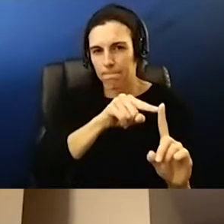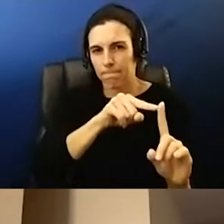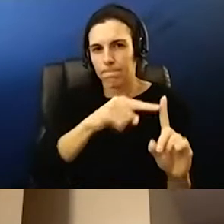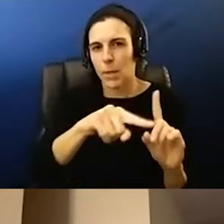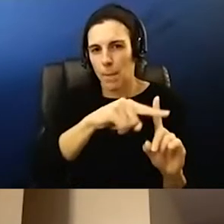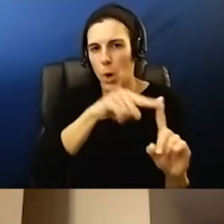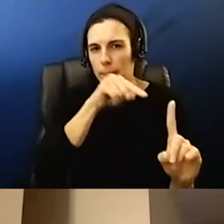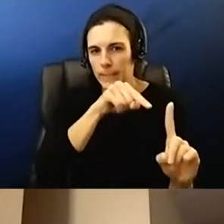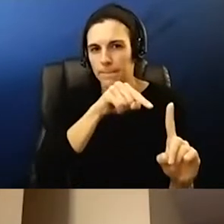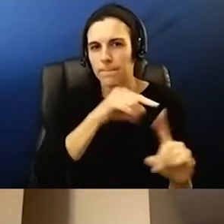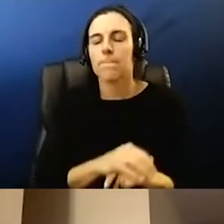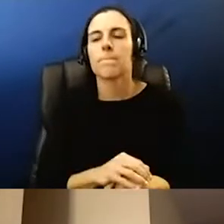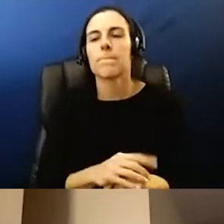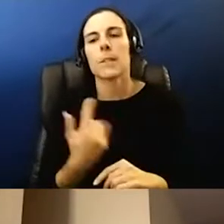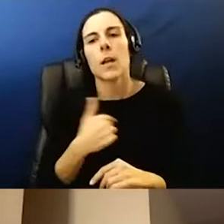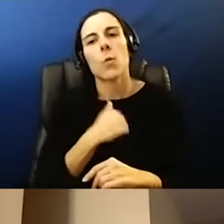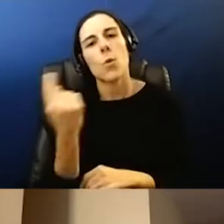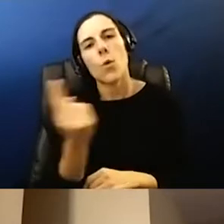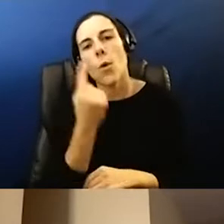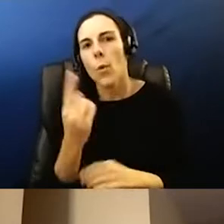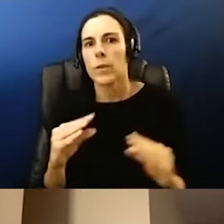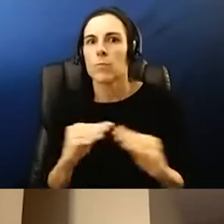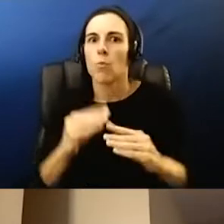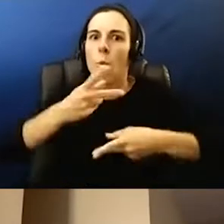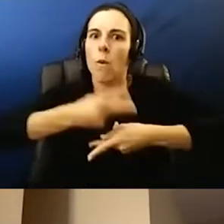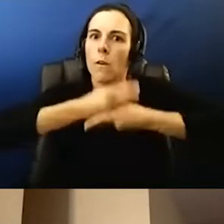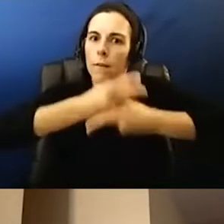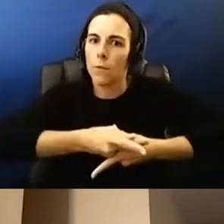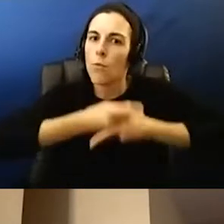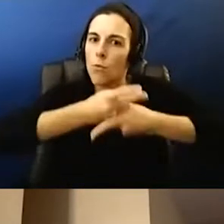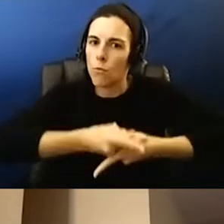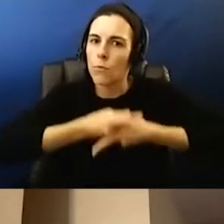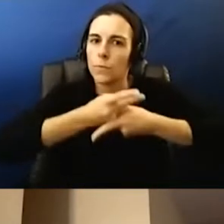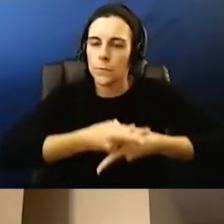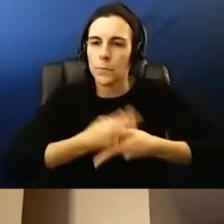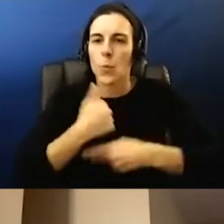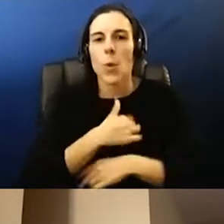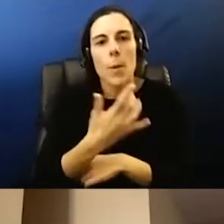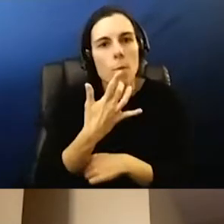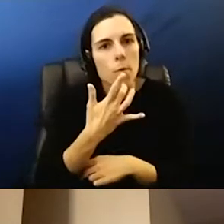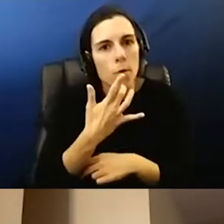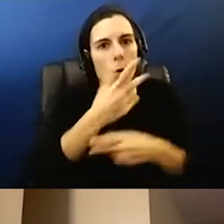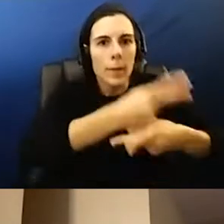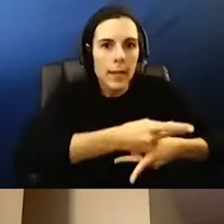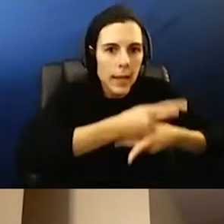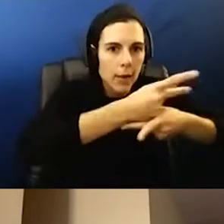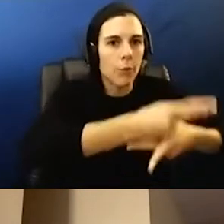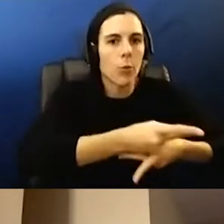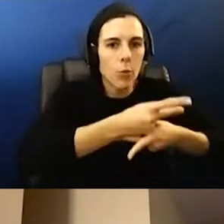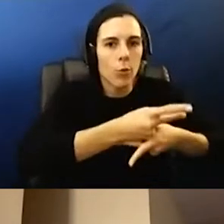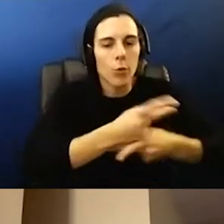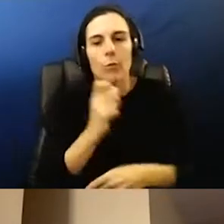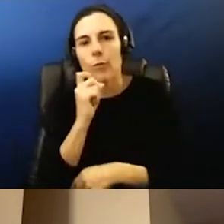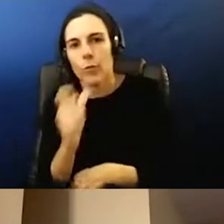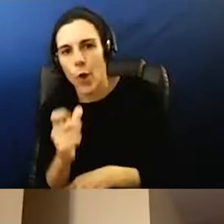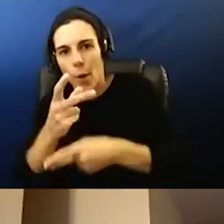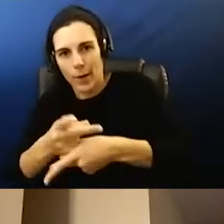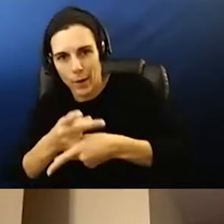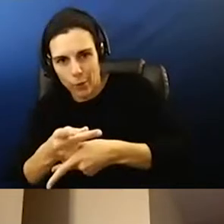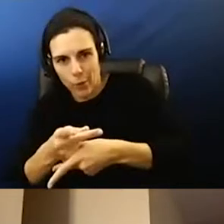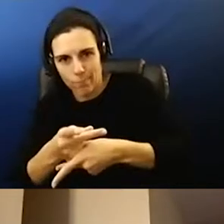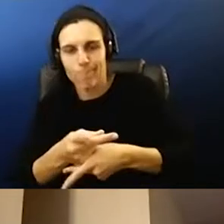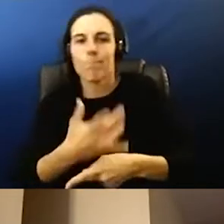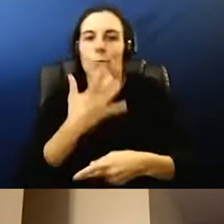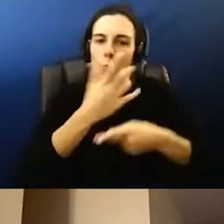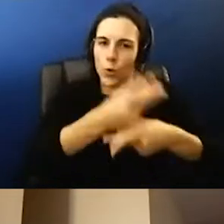err on the side of caution. I will tell you that we would rather err on the side of caution than not. And so that means